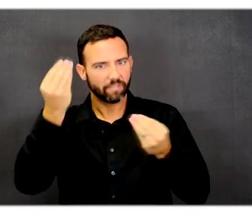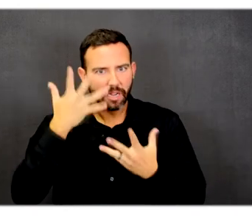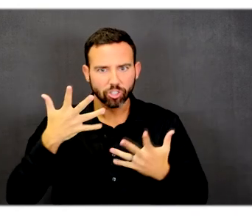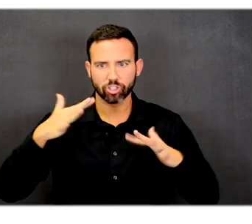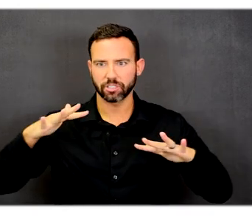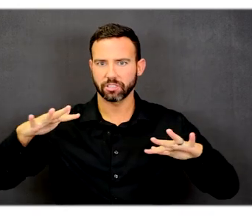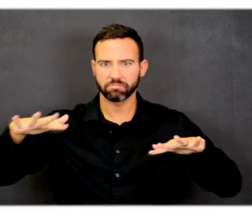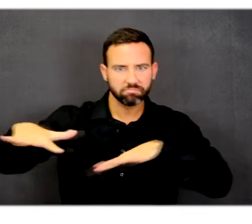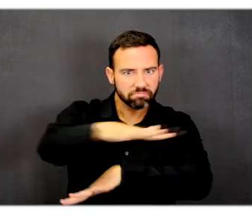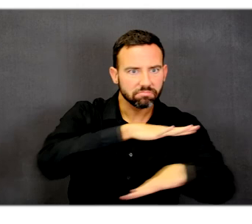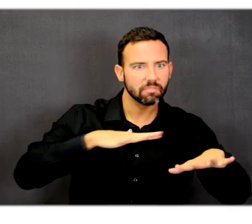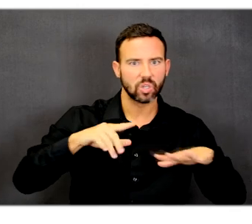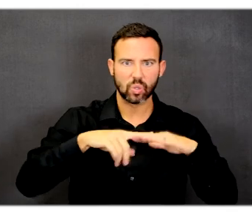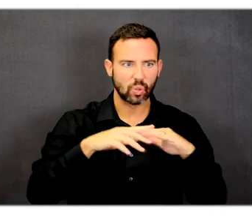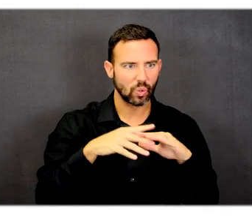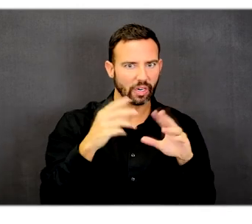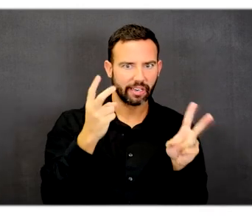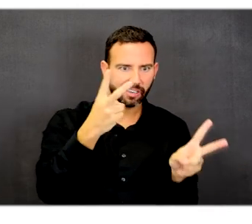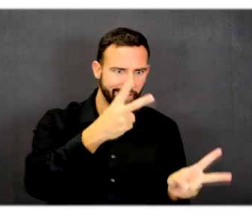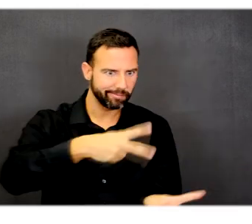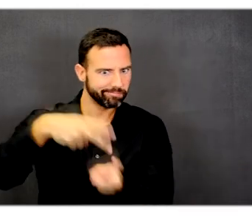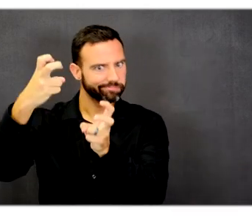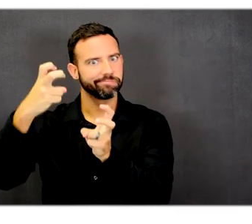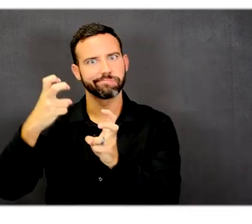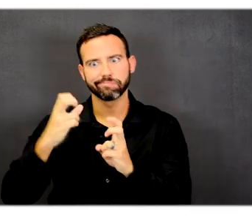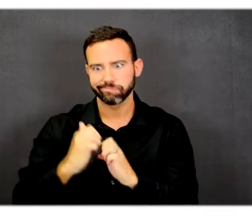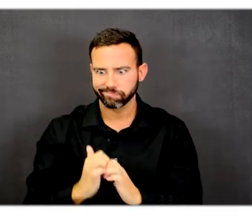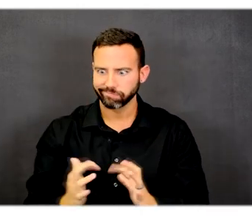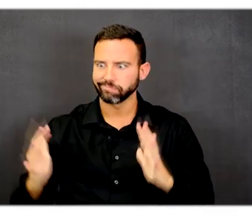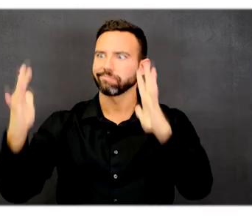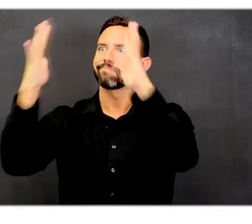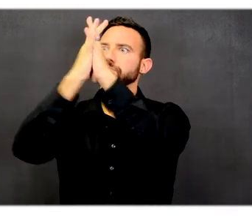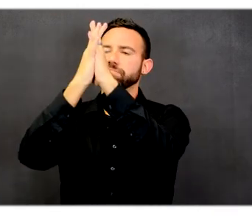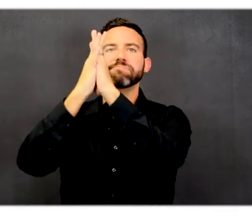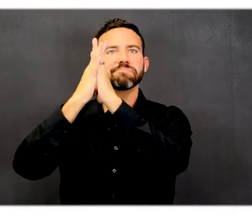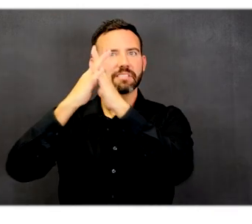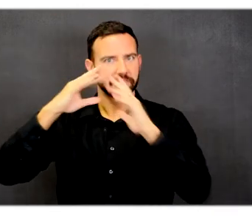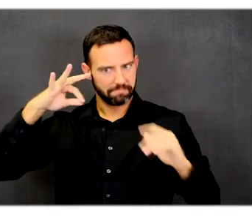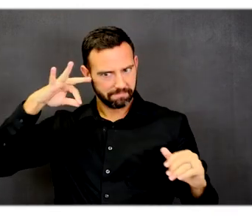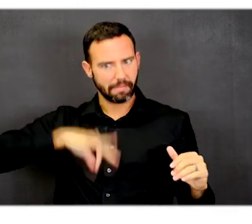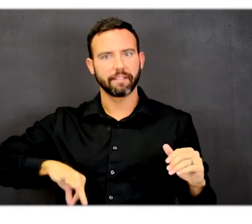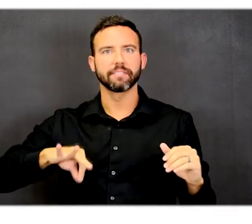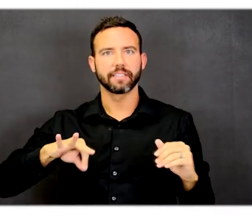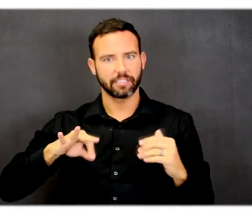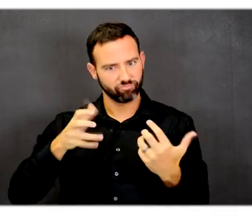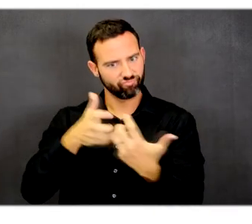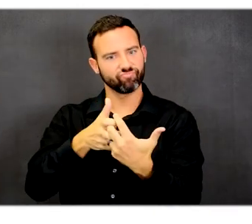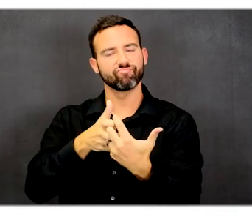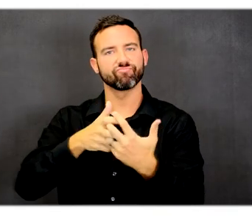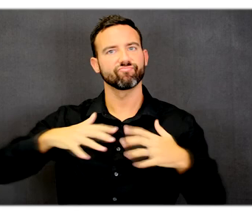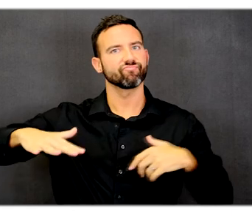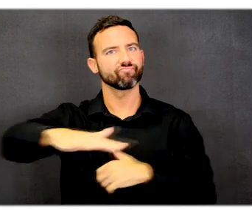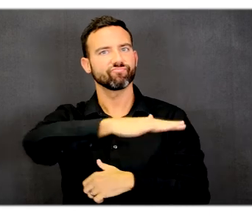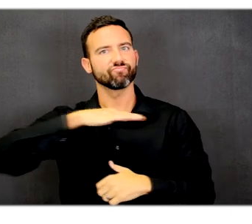and translate it in a way that this facility becomes a benefit to the site? The goal was not to